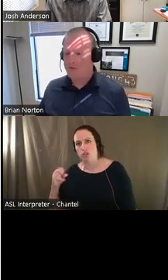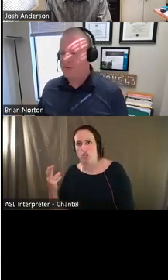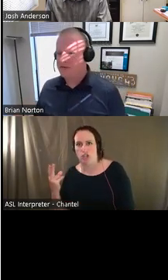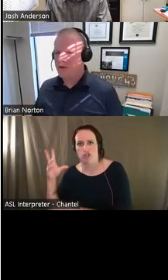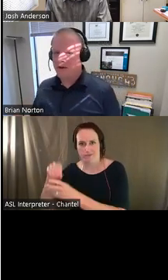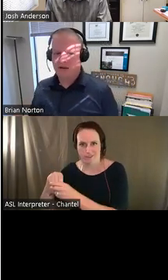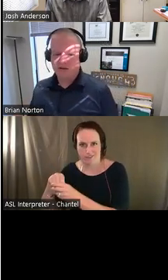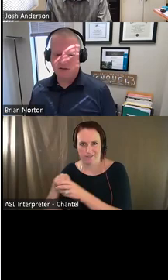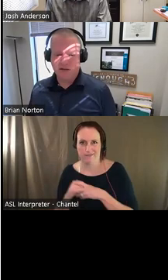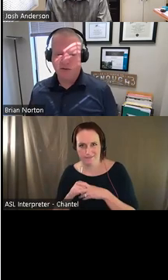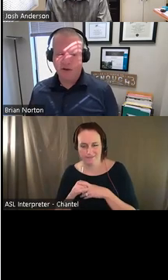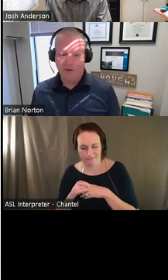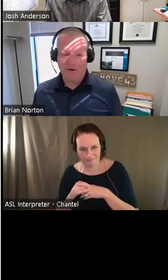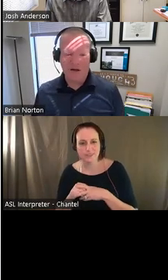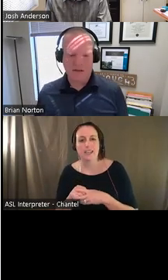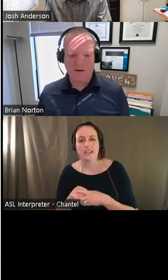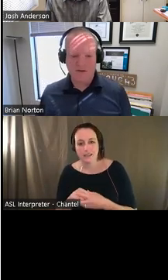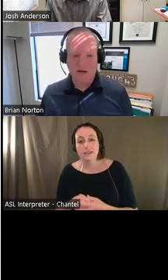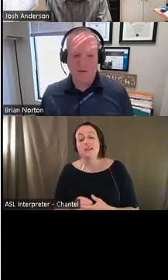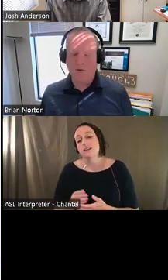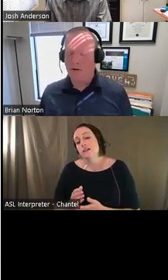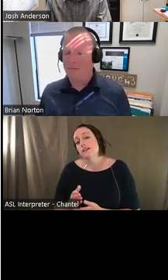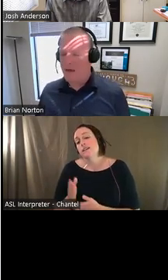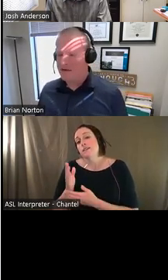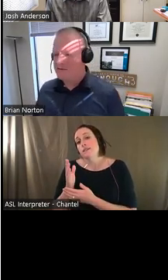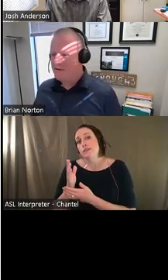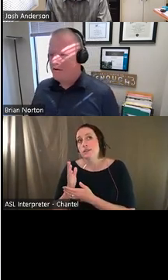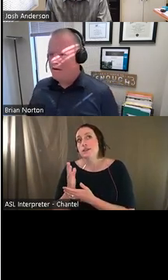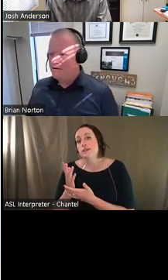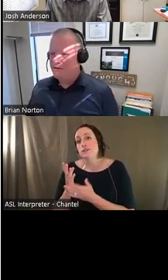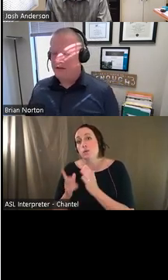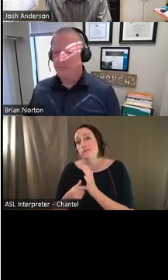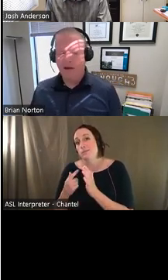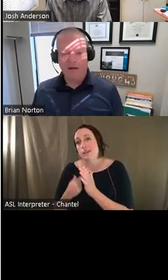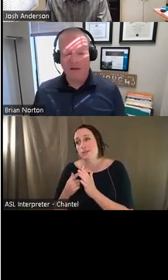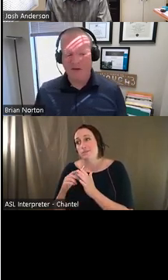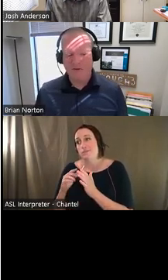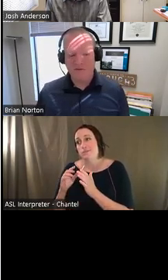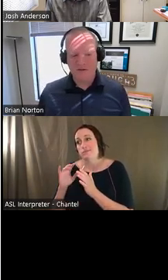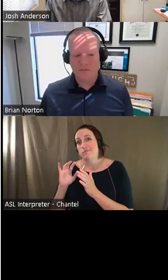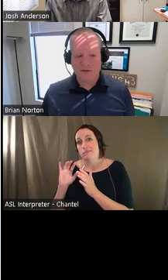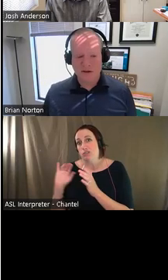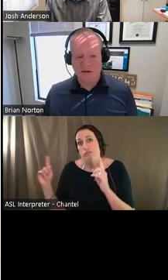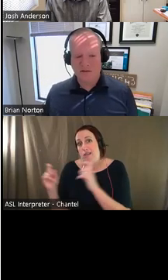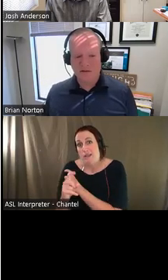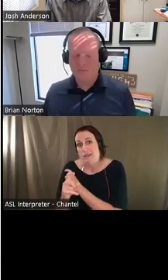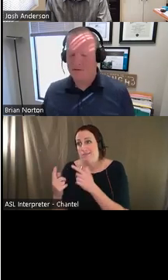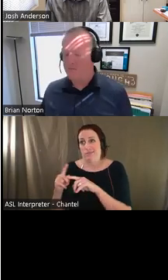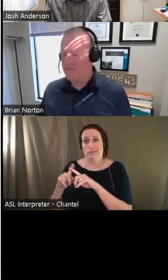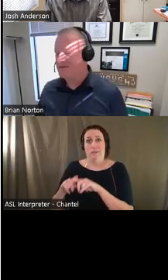are going to be some accommodations that you'll come across that are just going to be more complex. So that depending on the nature of the disability,